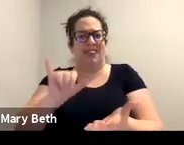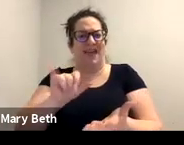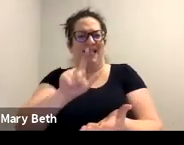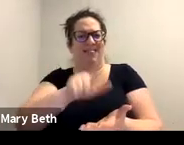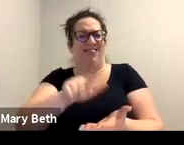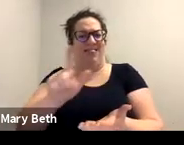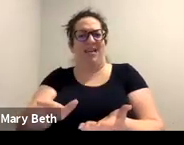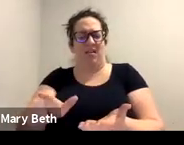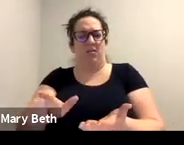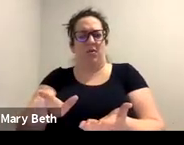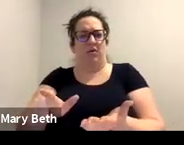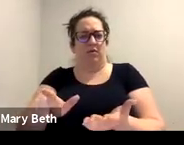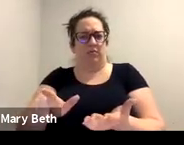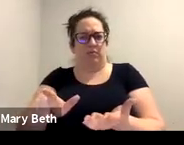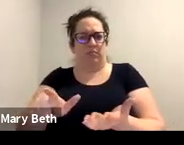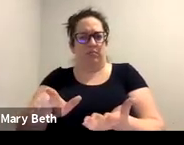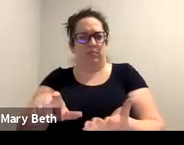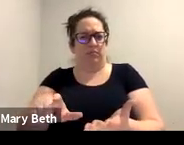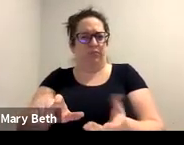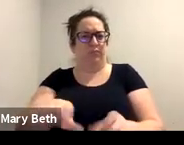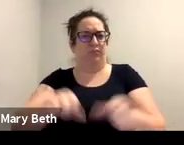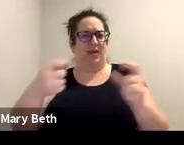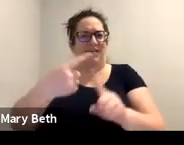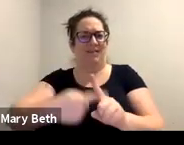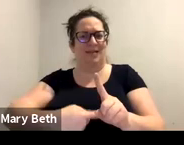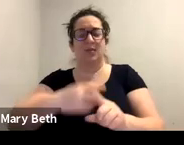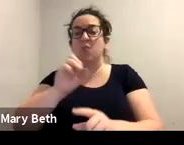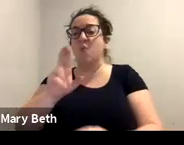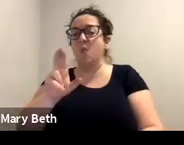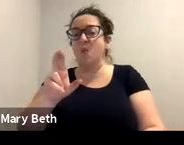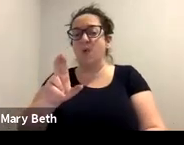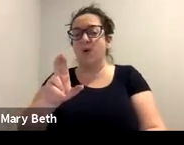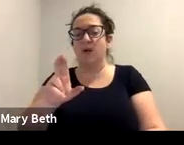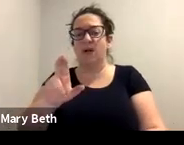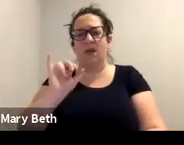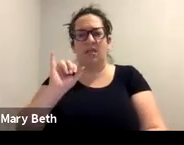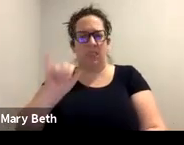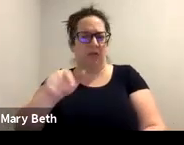specific details. So those are some privacy considerations. Um,